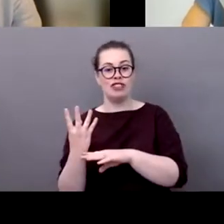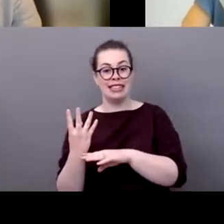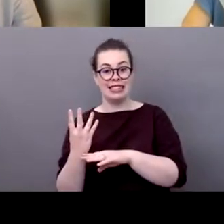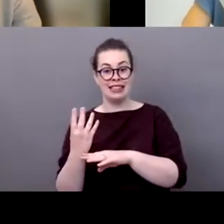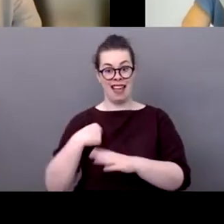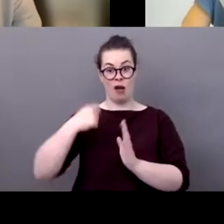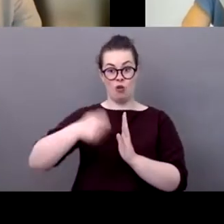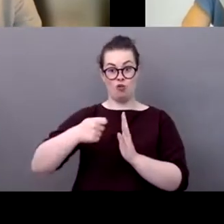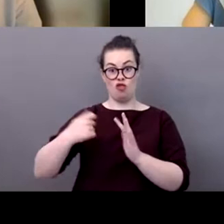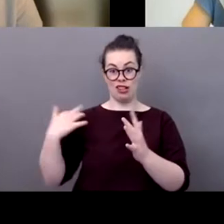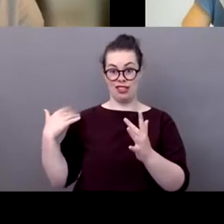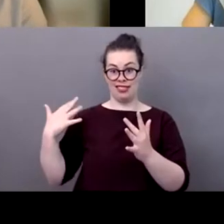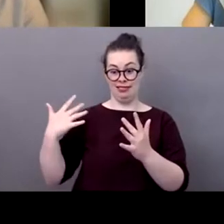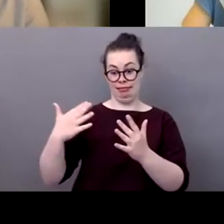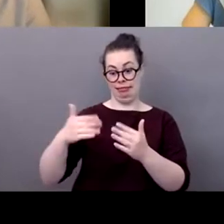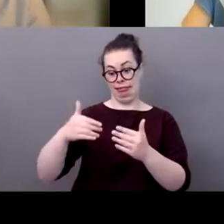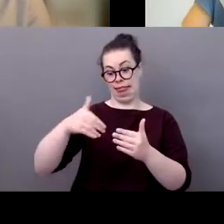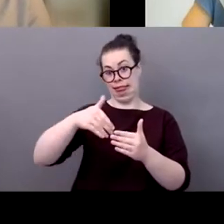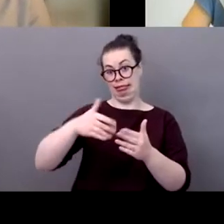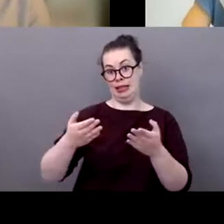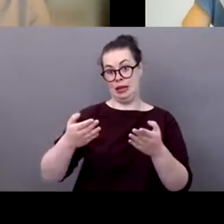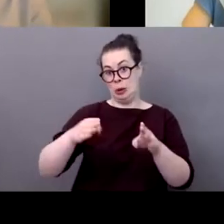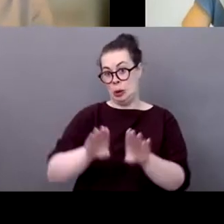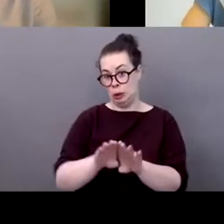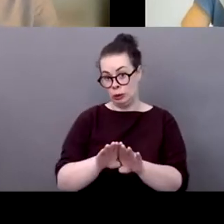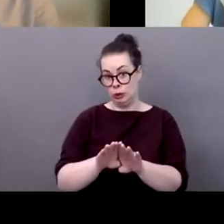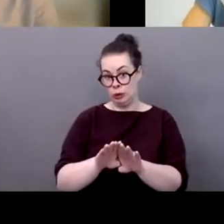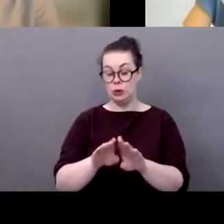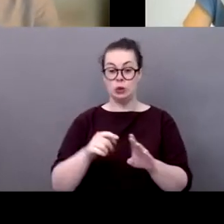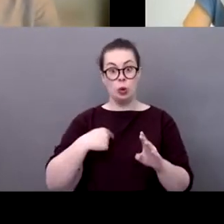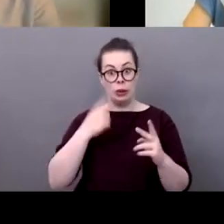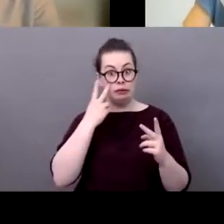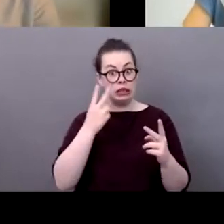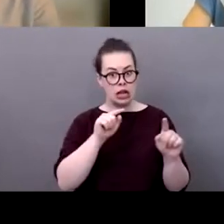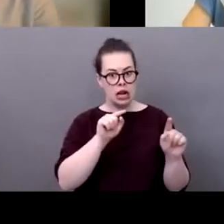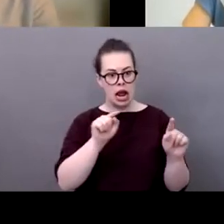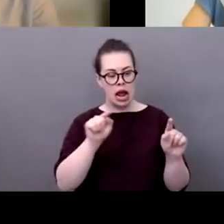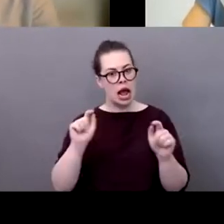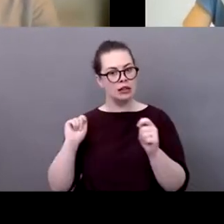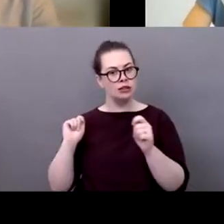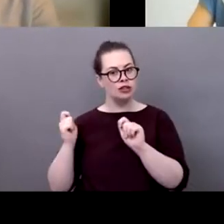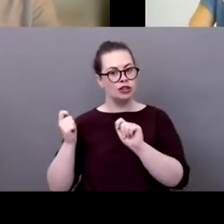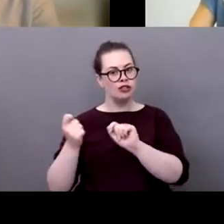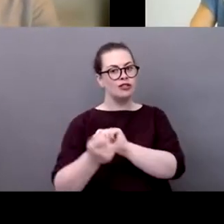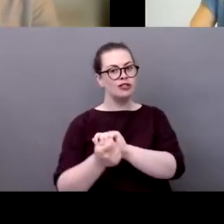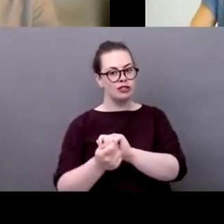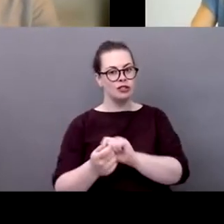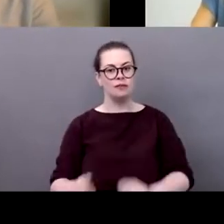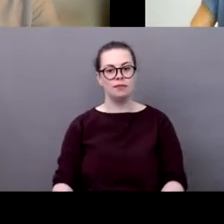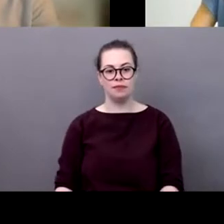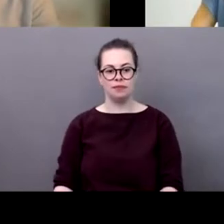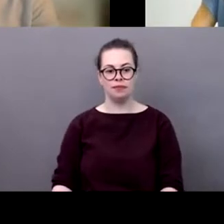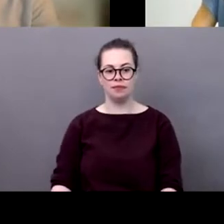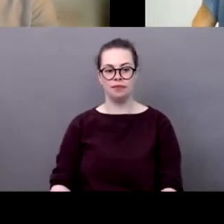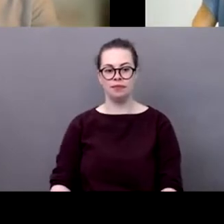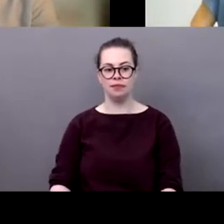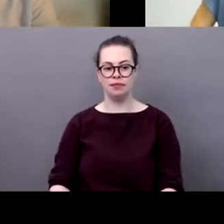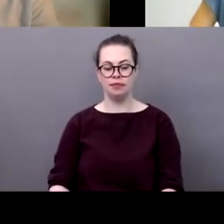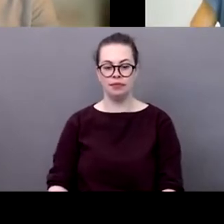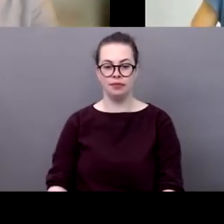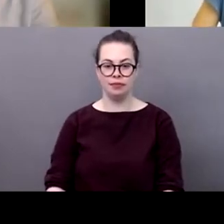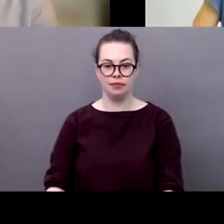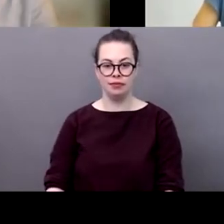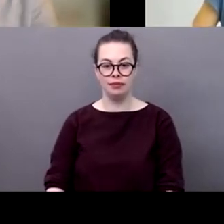already seen some of uh uh the changes uh being made so i think uh the key points out of this particular